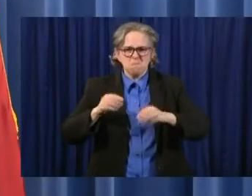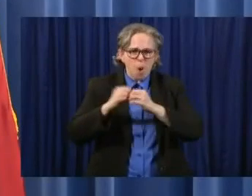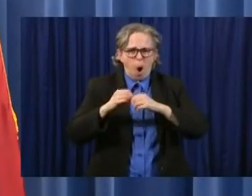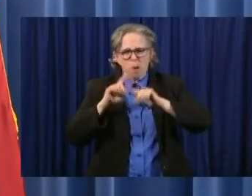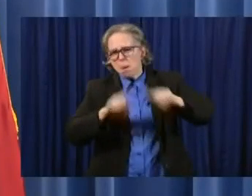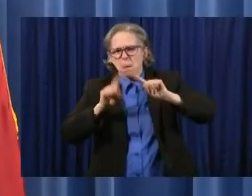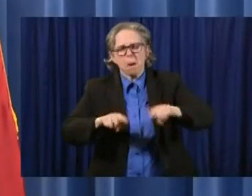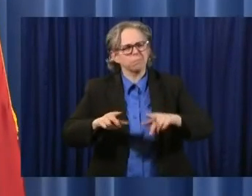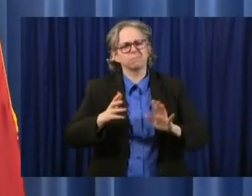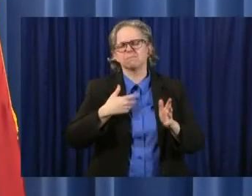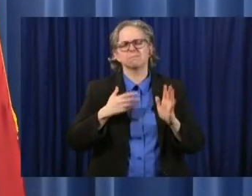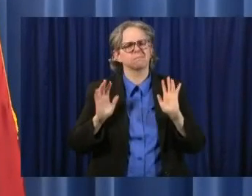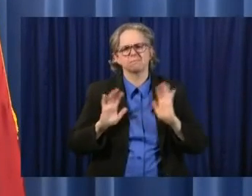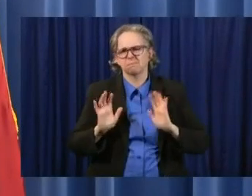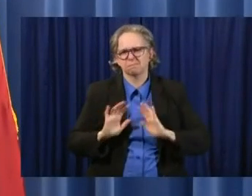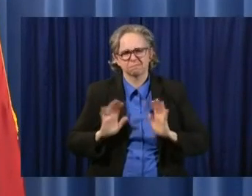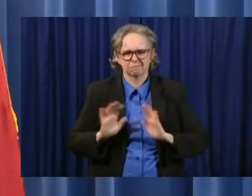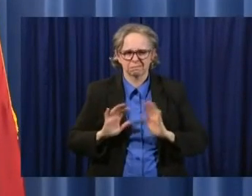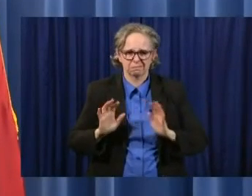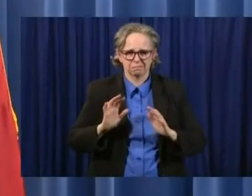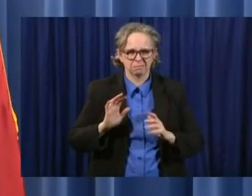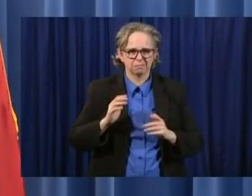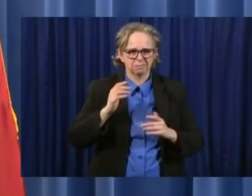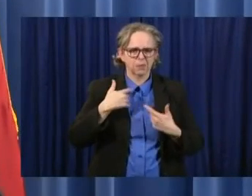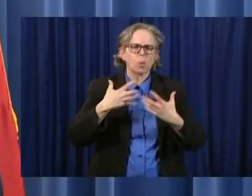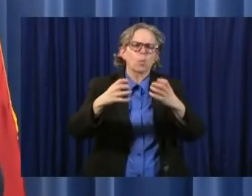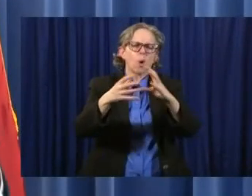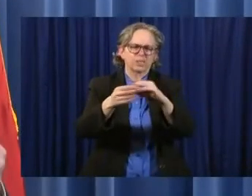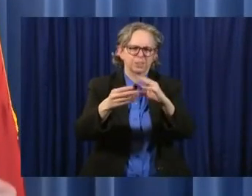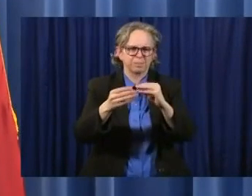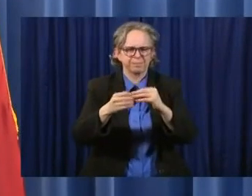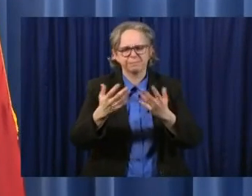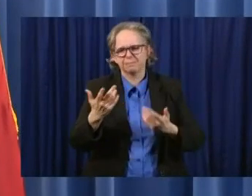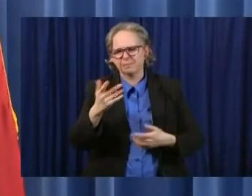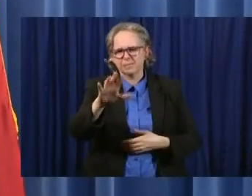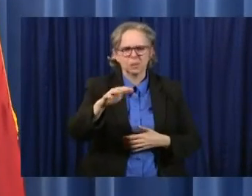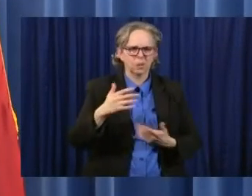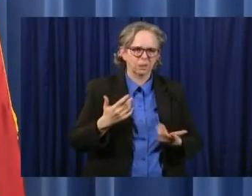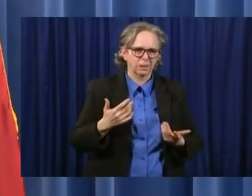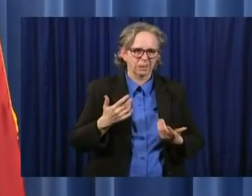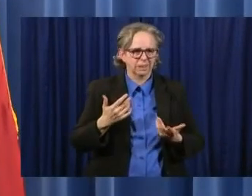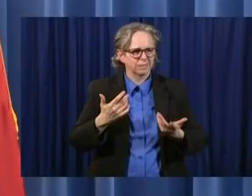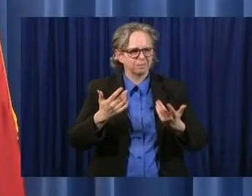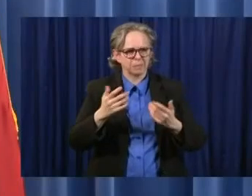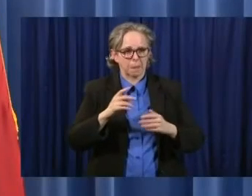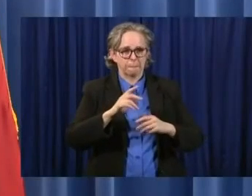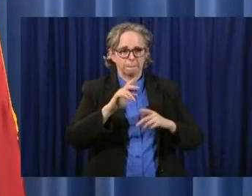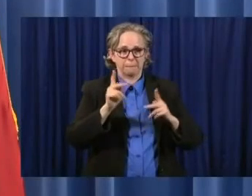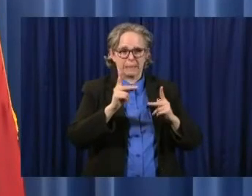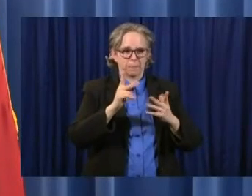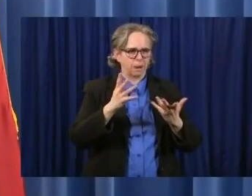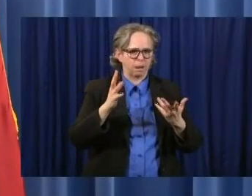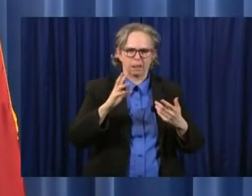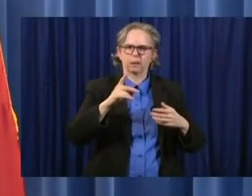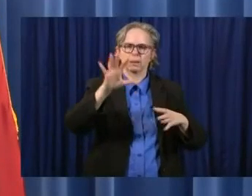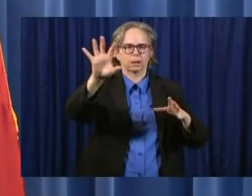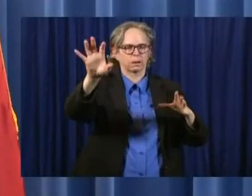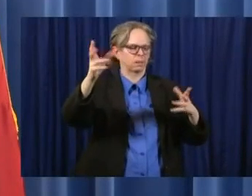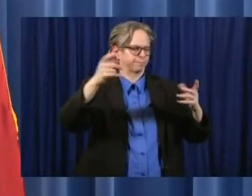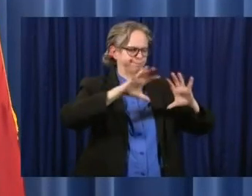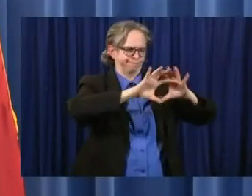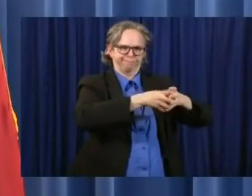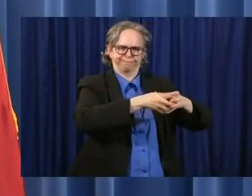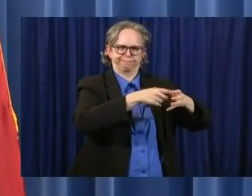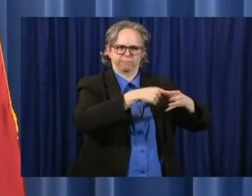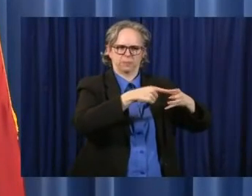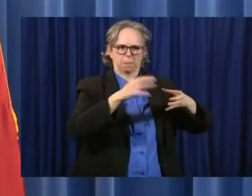things, we put people in categories. And, you know, people get it and people die. There are people in